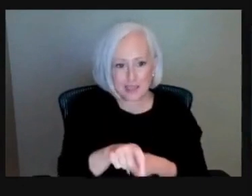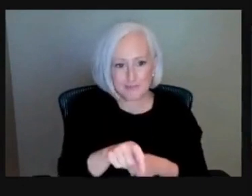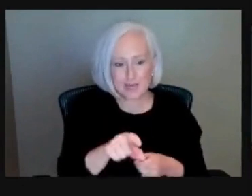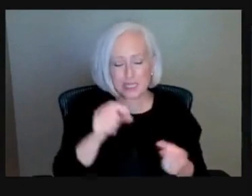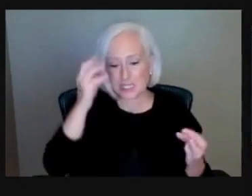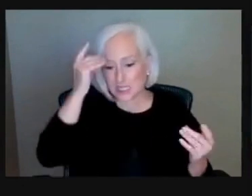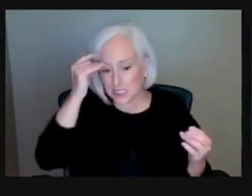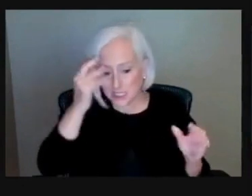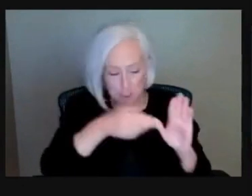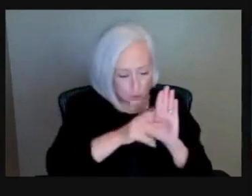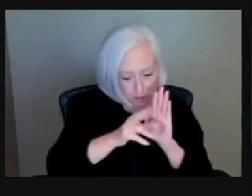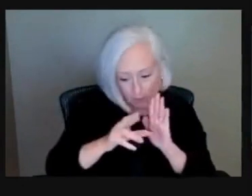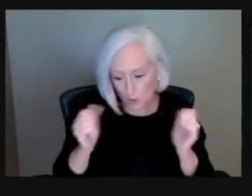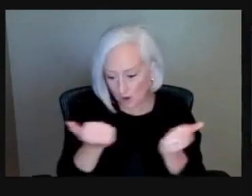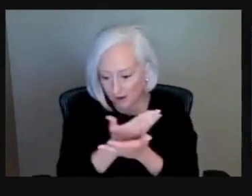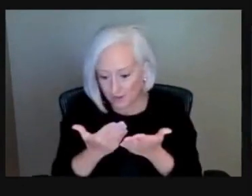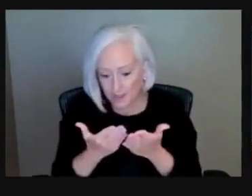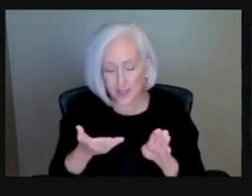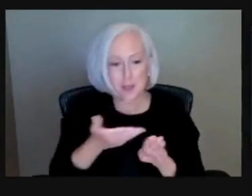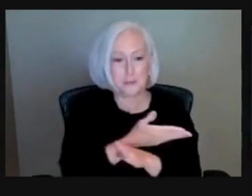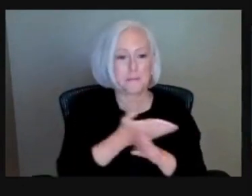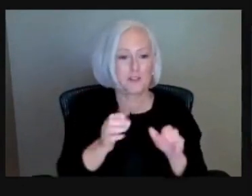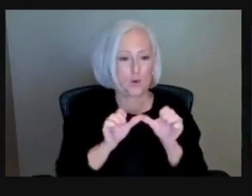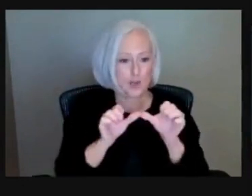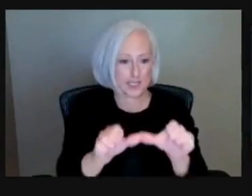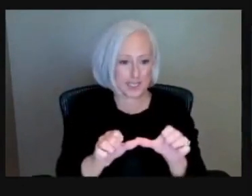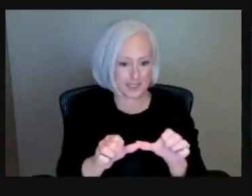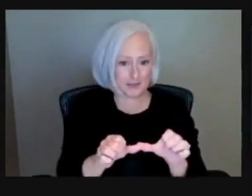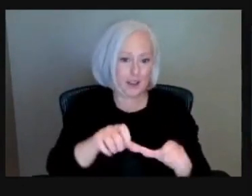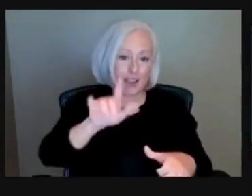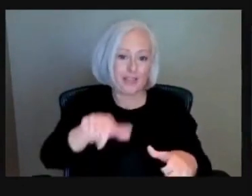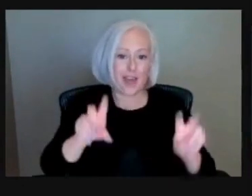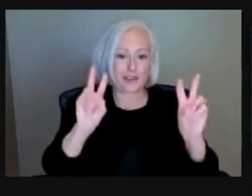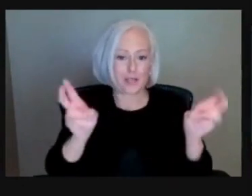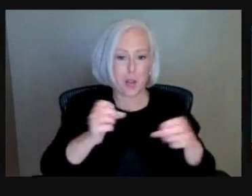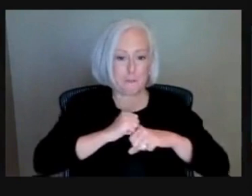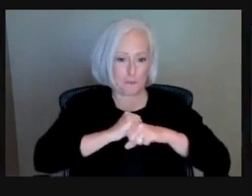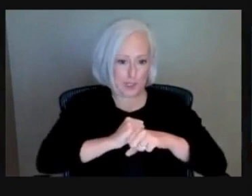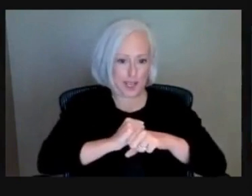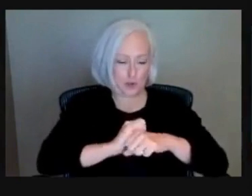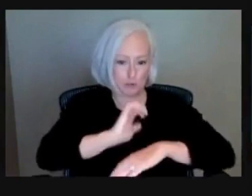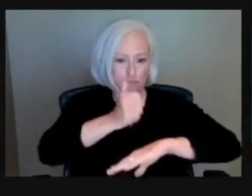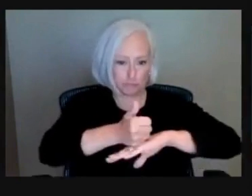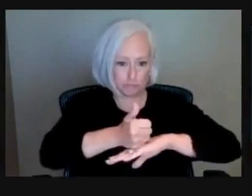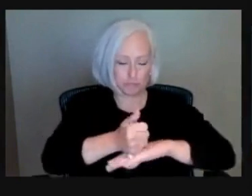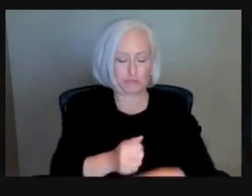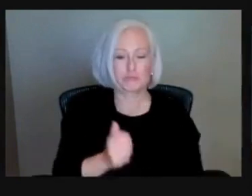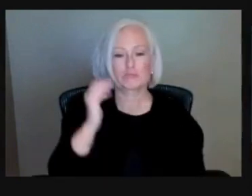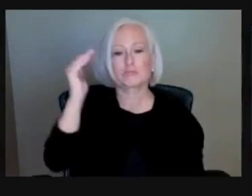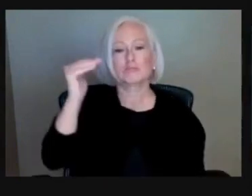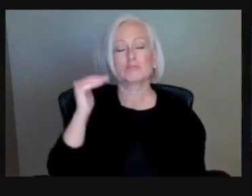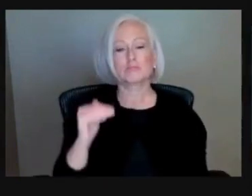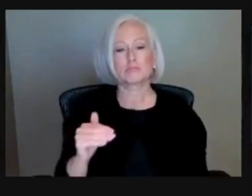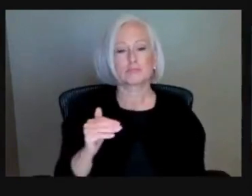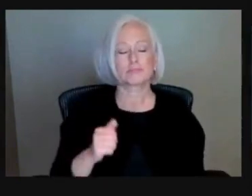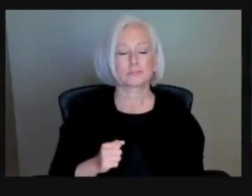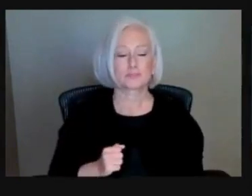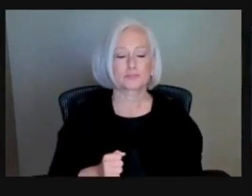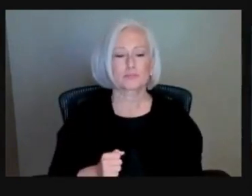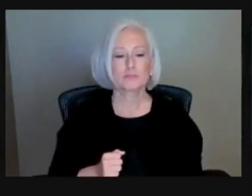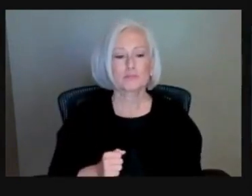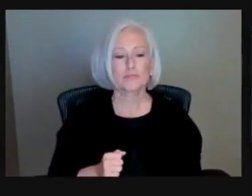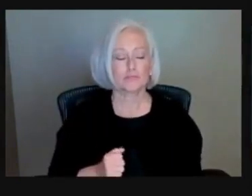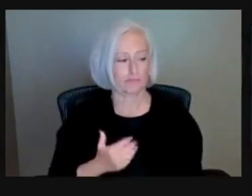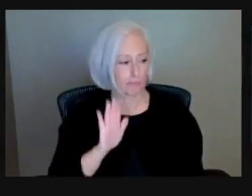steps. So we do have a protection in place in that situation. So what are my